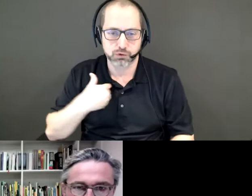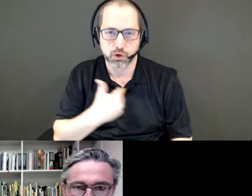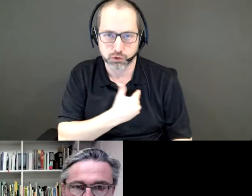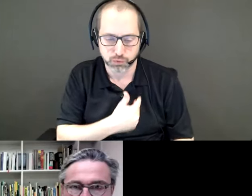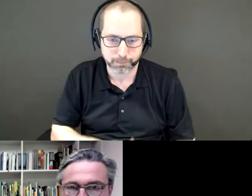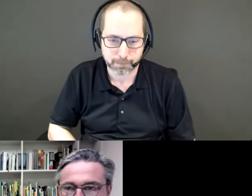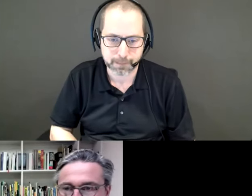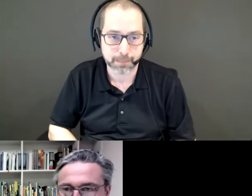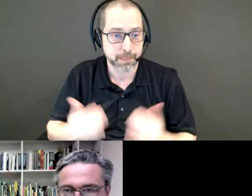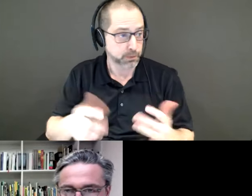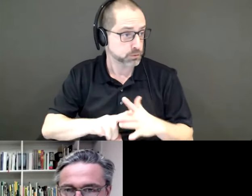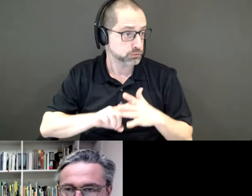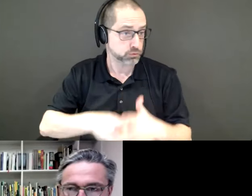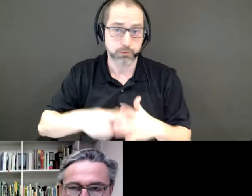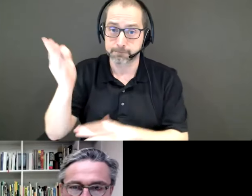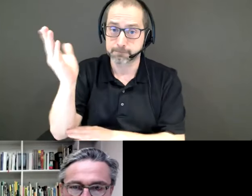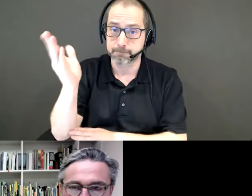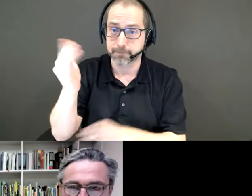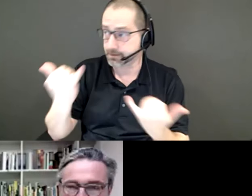Do you want start the presentation? Yep.